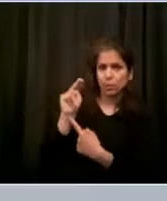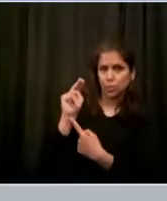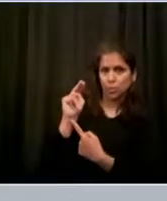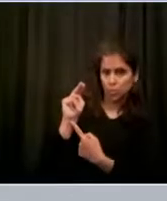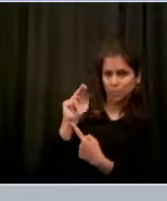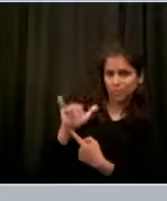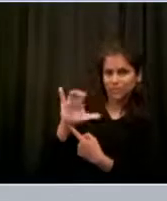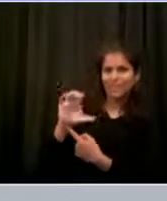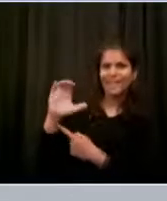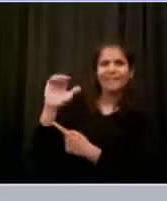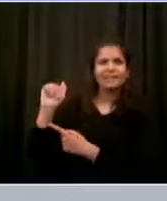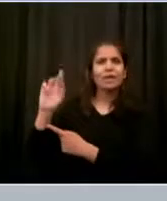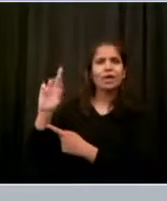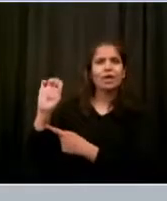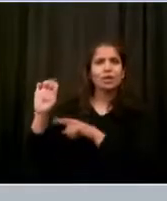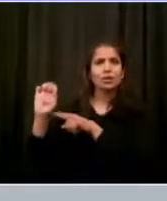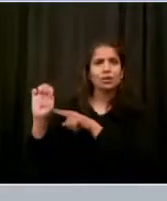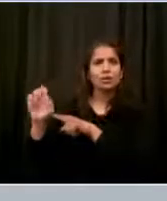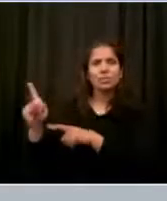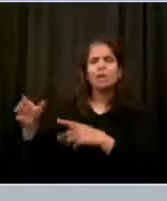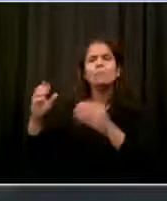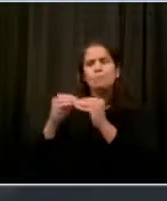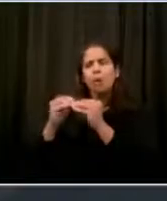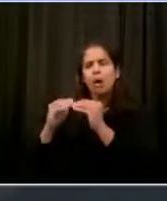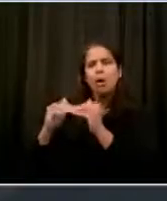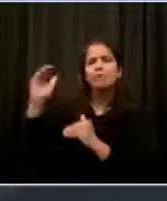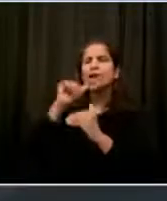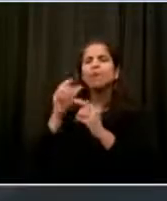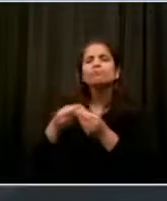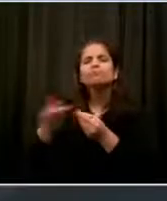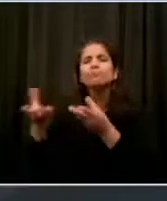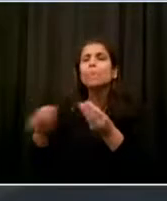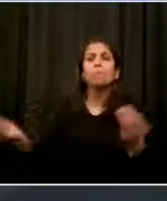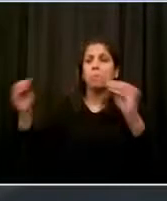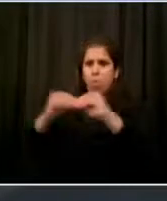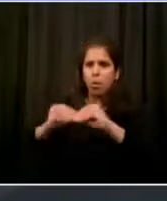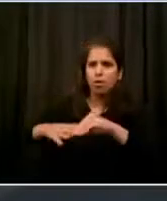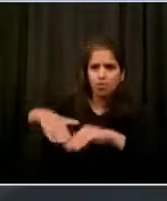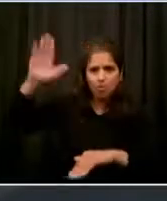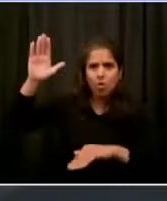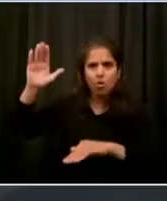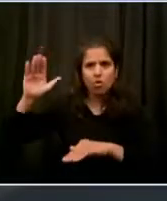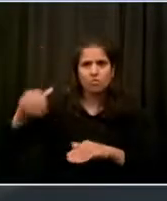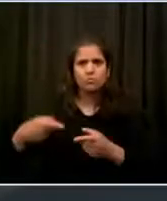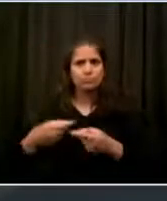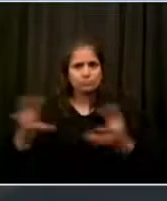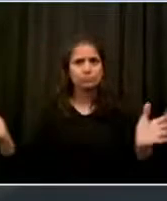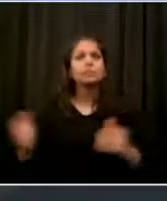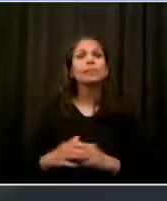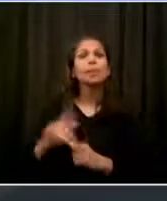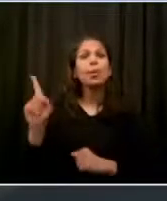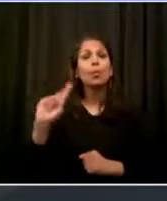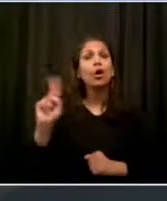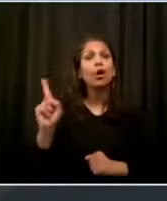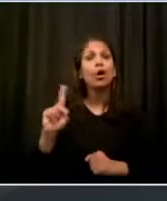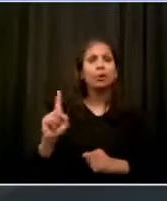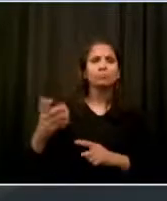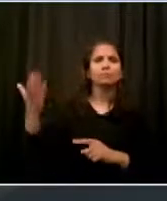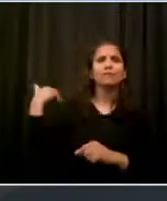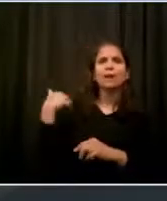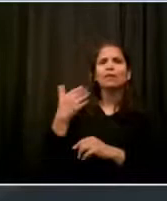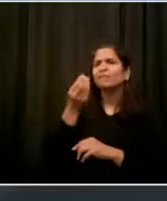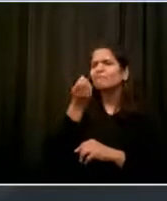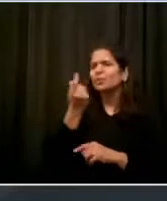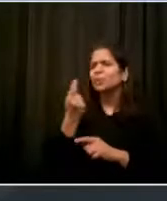expanded rapidly in Queens and Manhattan. Four months ahead of schedule so we could reach 55,000 more New Yorkers.